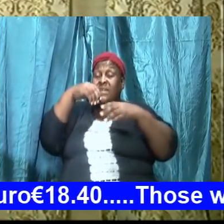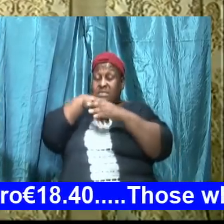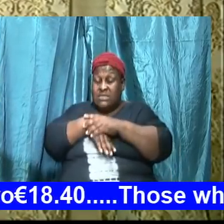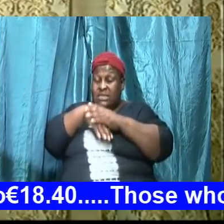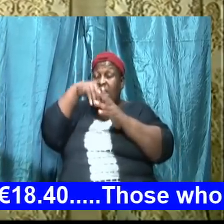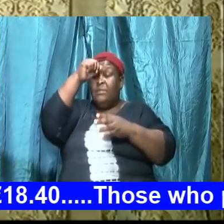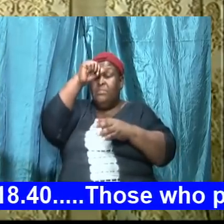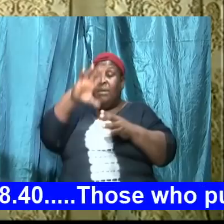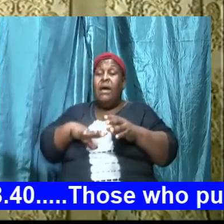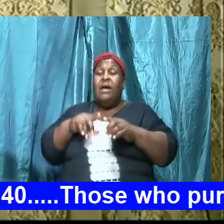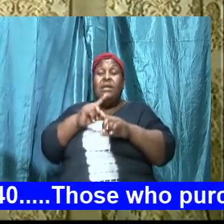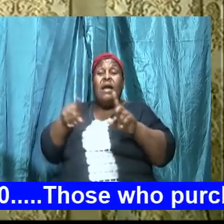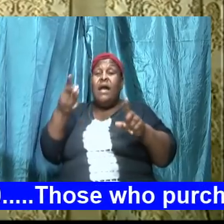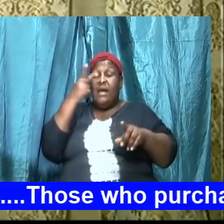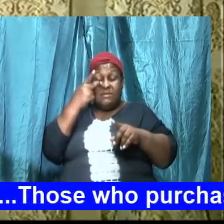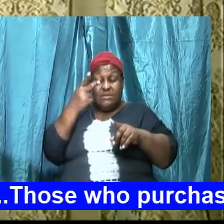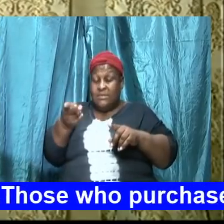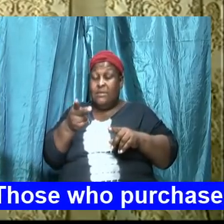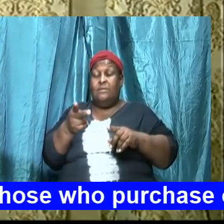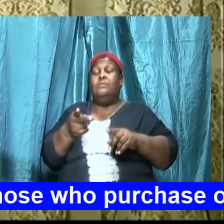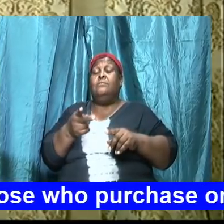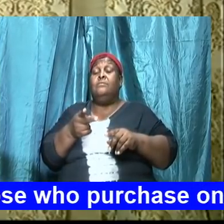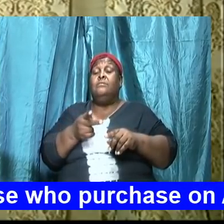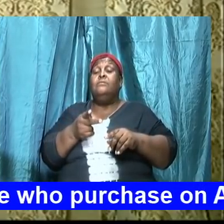cannot see that I cannot see